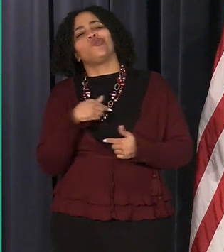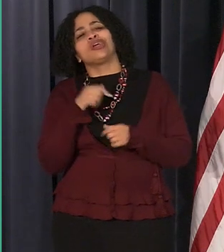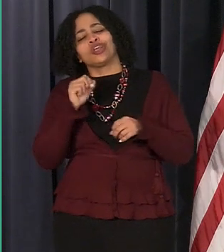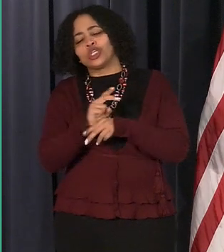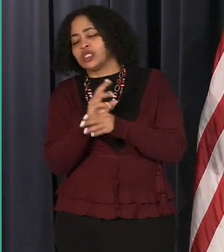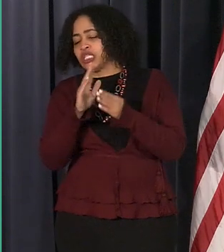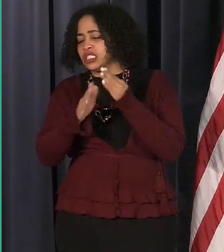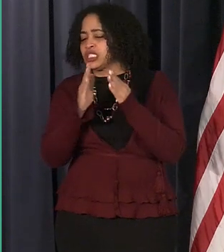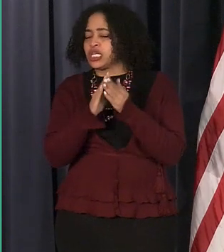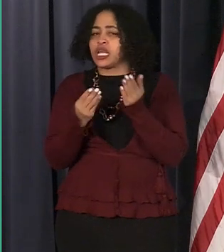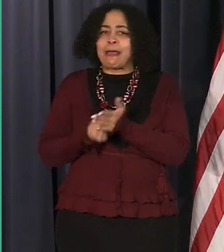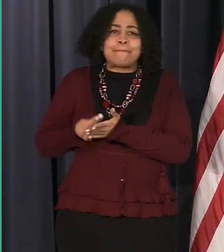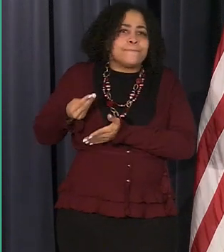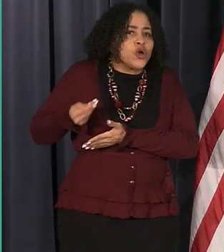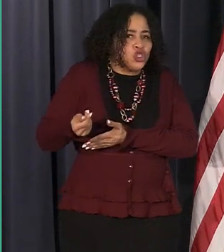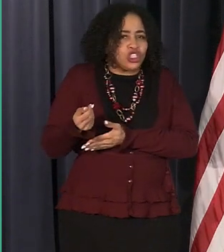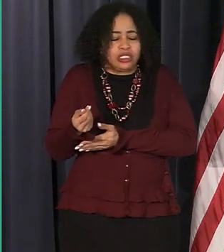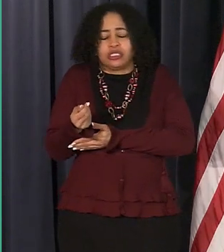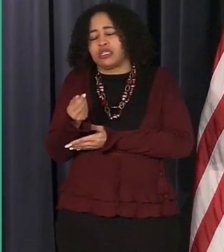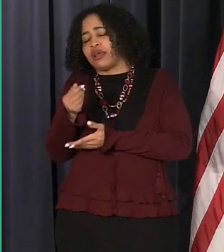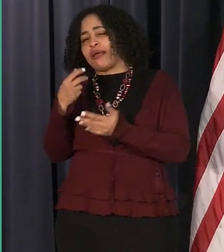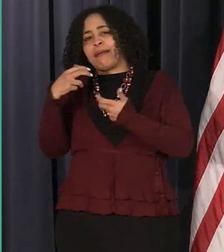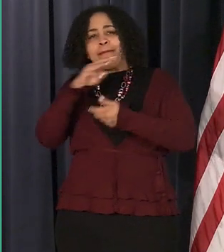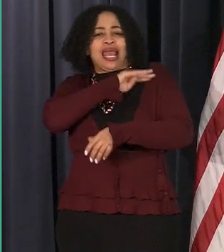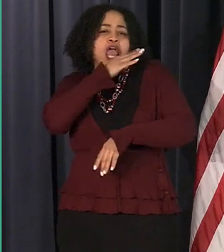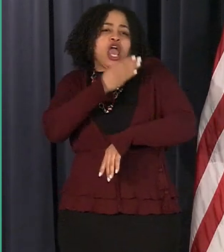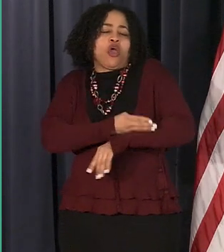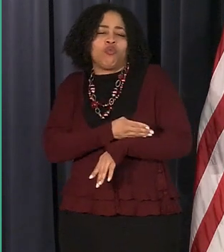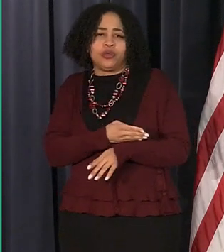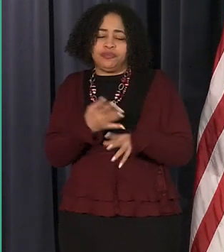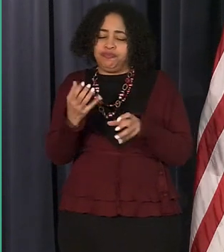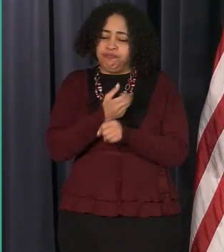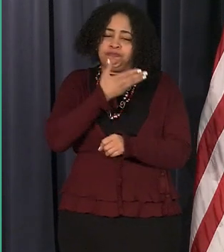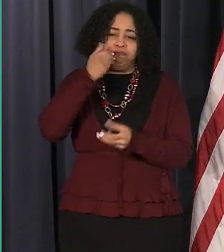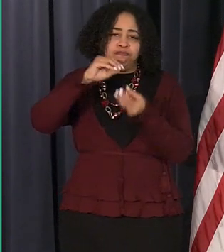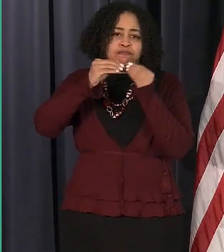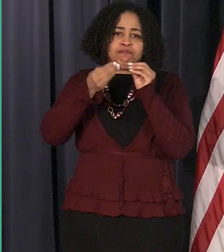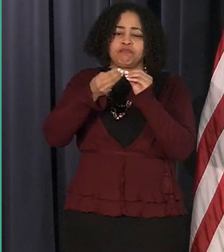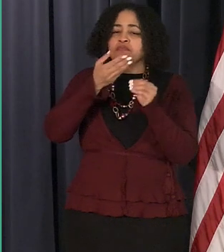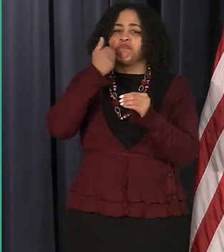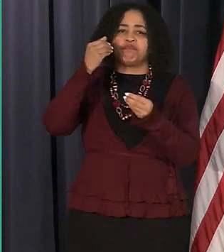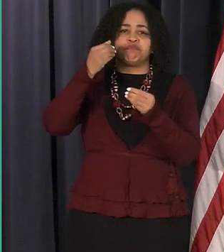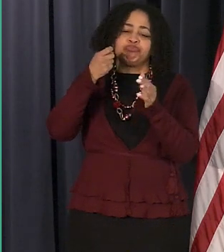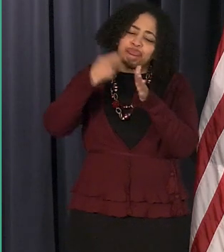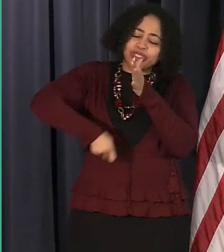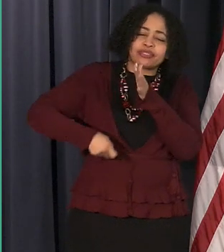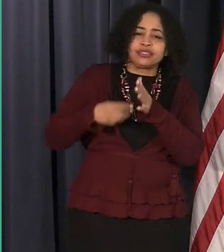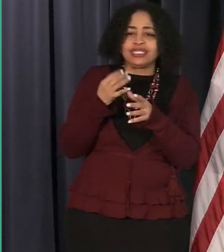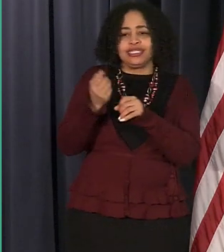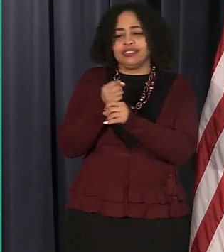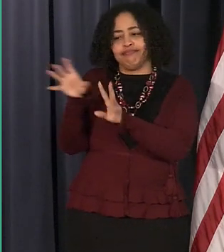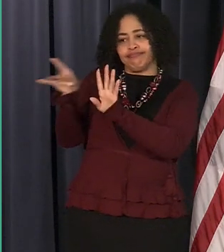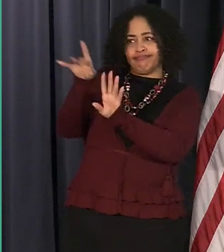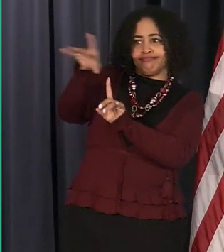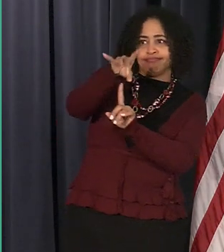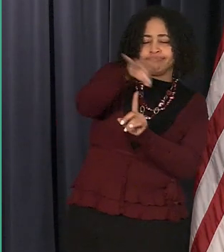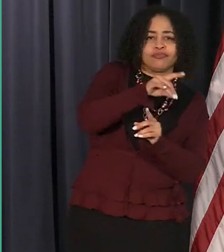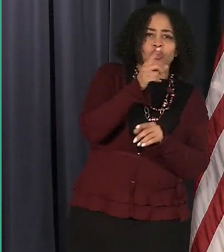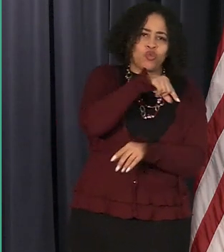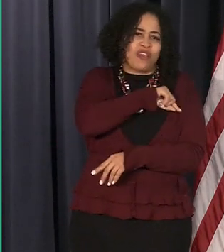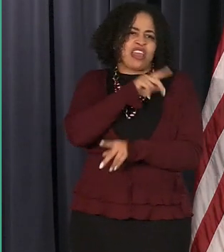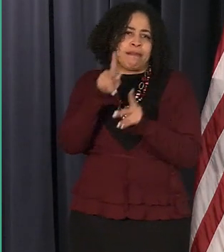using the city's purchasing power to get the best rates and have eight qualified people and so assuming that gets